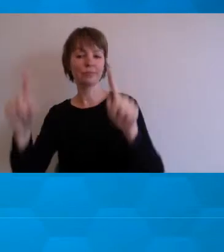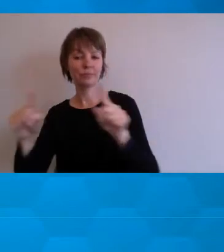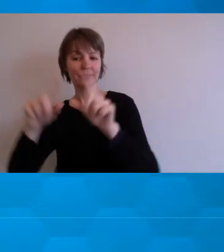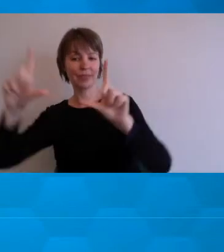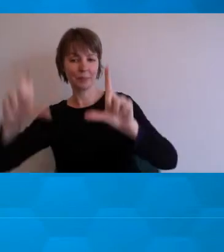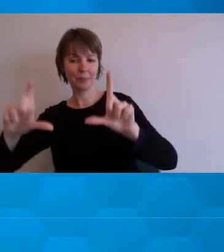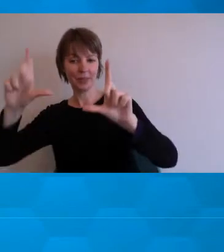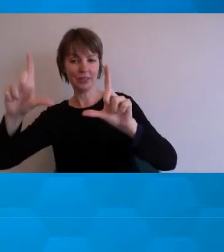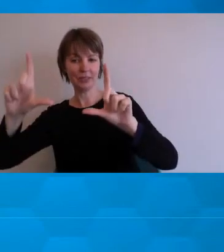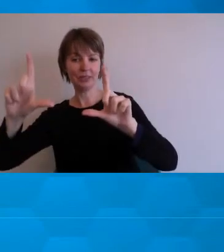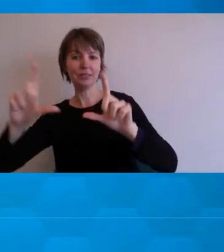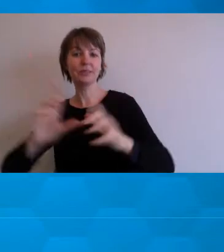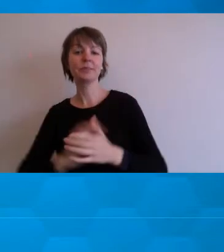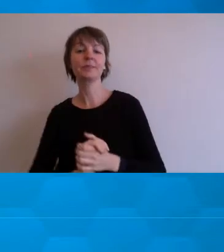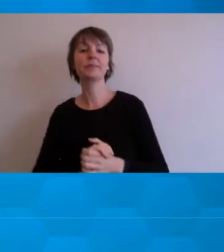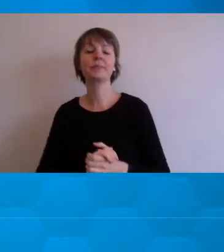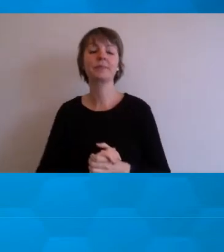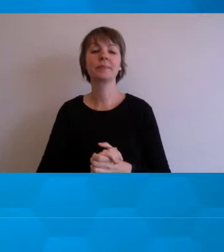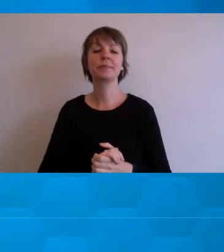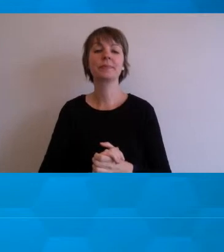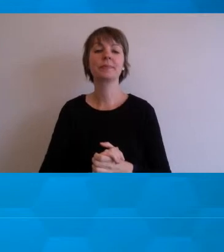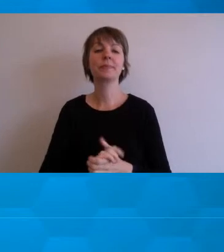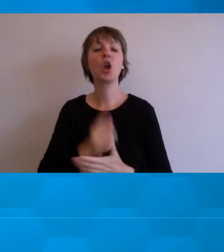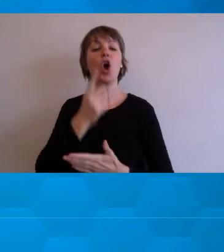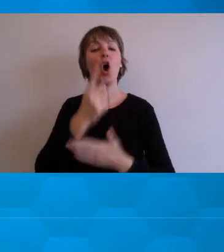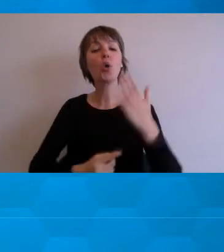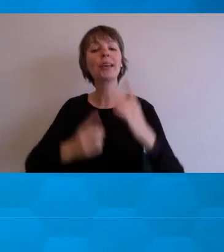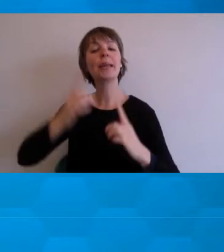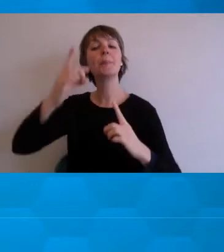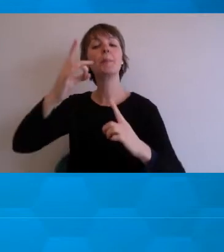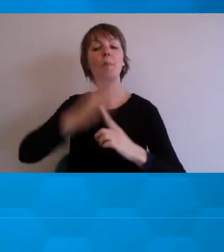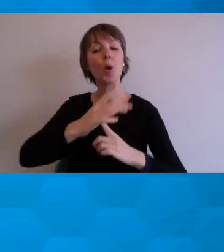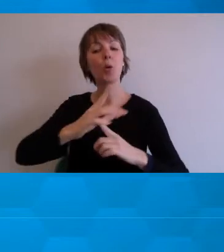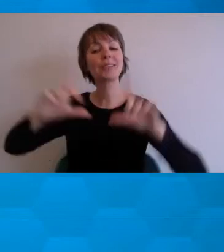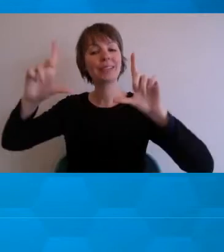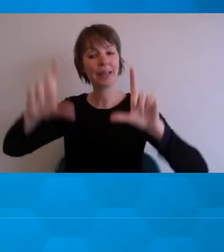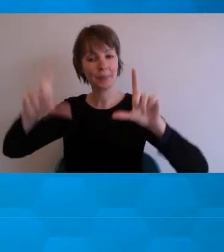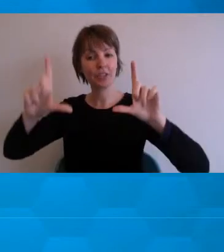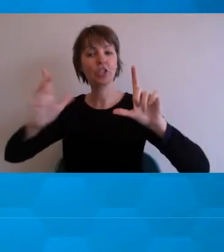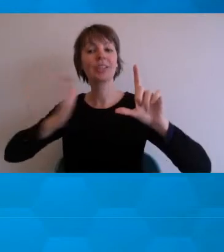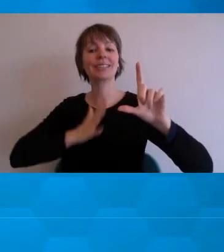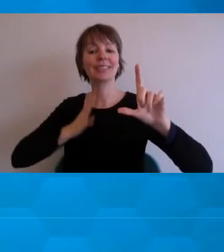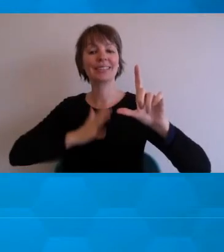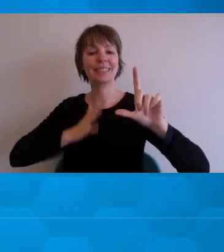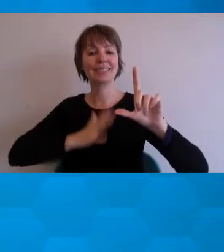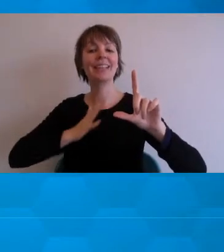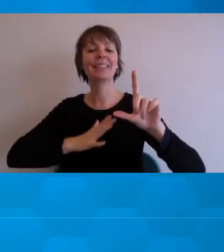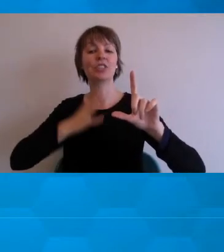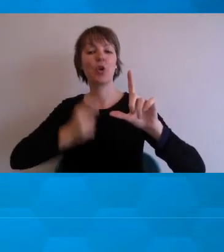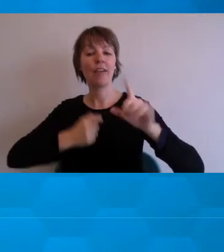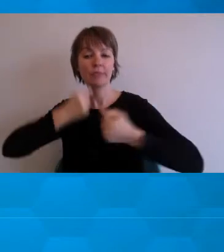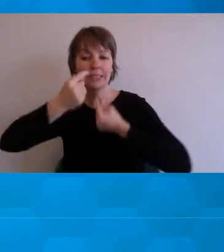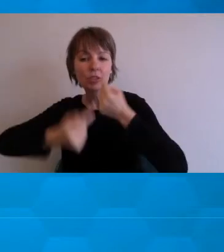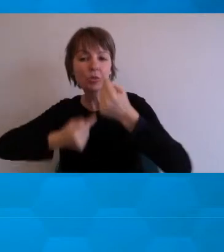but this isn't true. Only important images need them. It takes a fraction of a second to access this